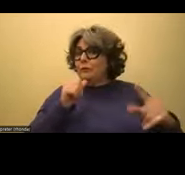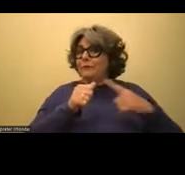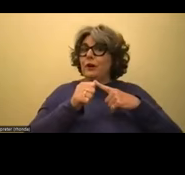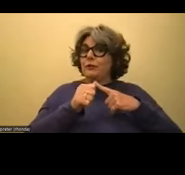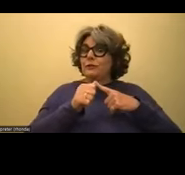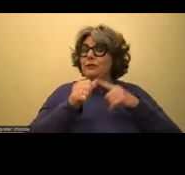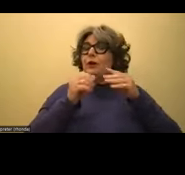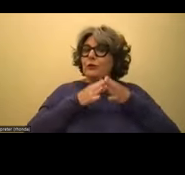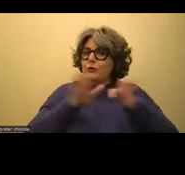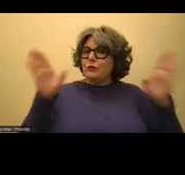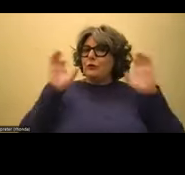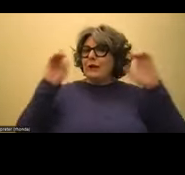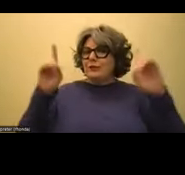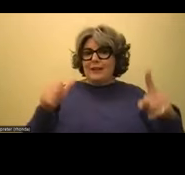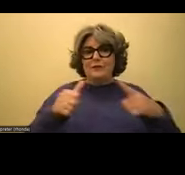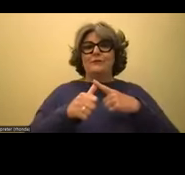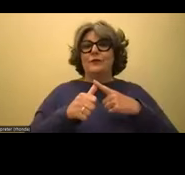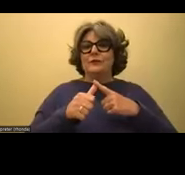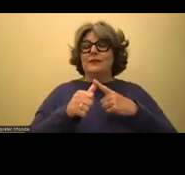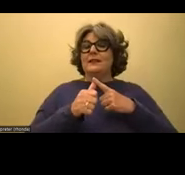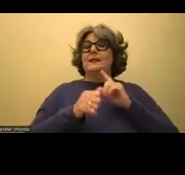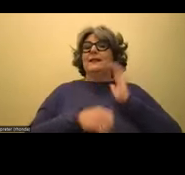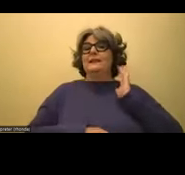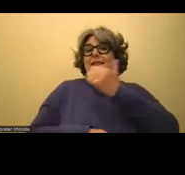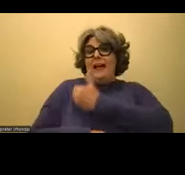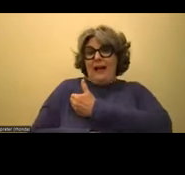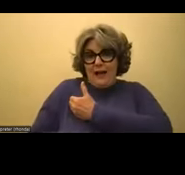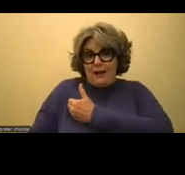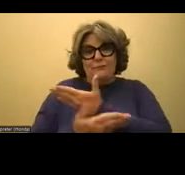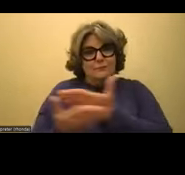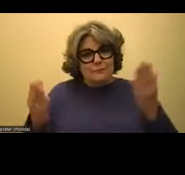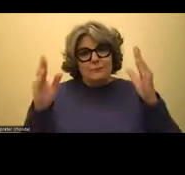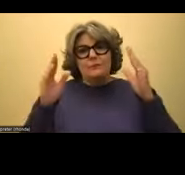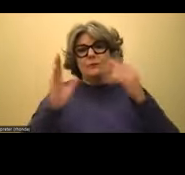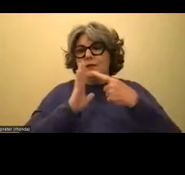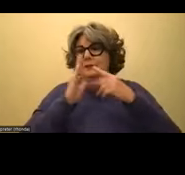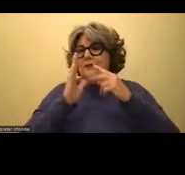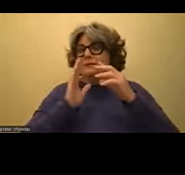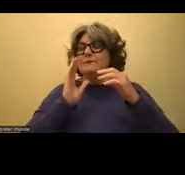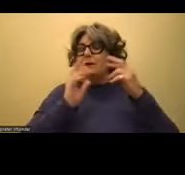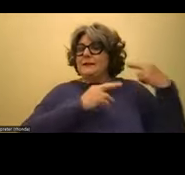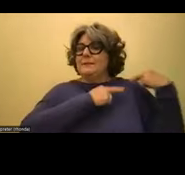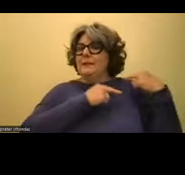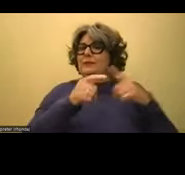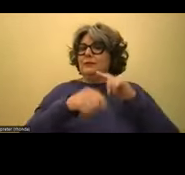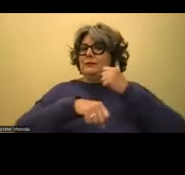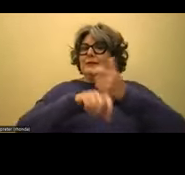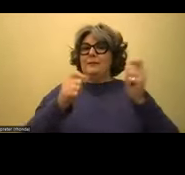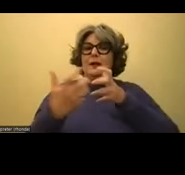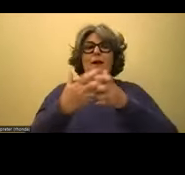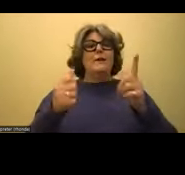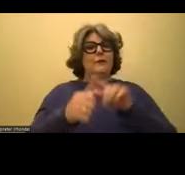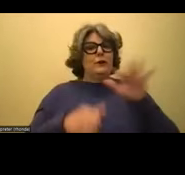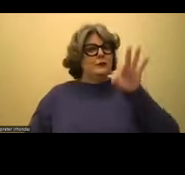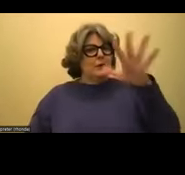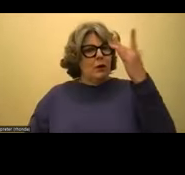they're our students and it's our responsibility as a whole to implement accommodations. So I really want to put that out